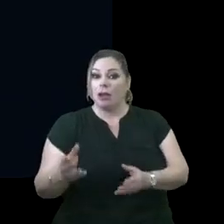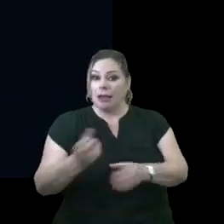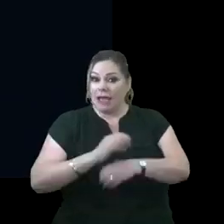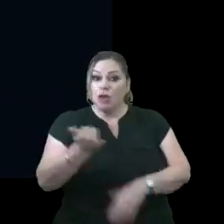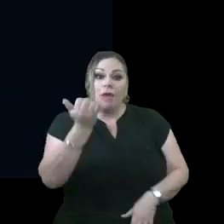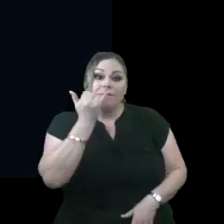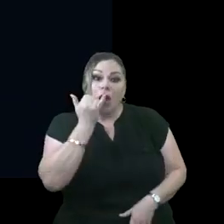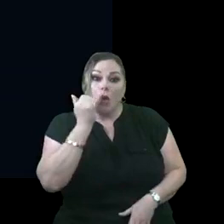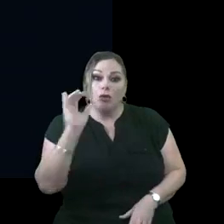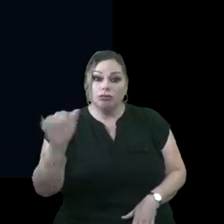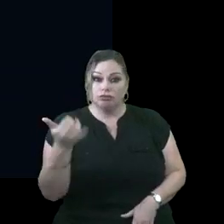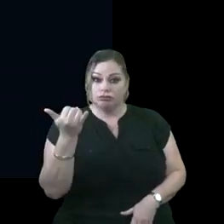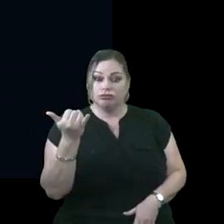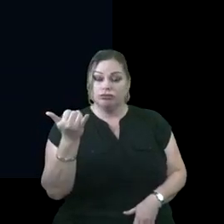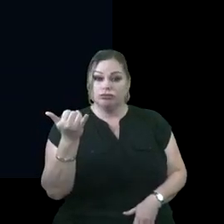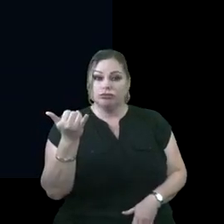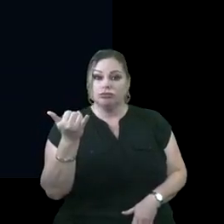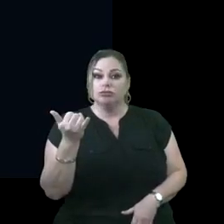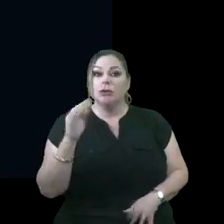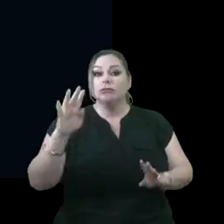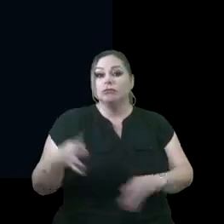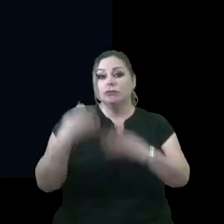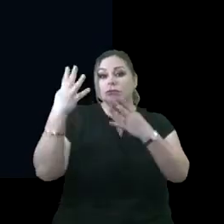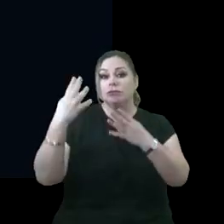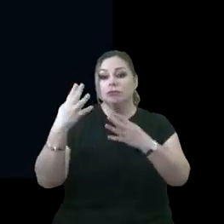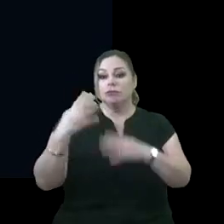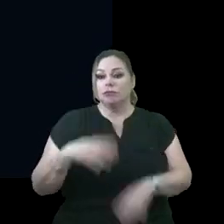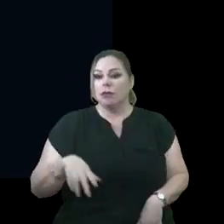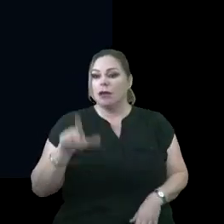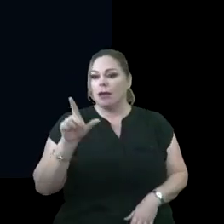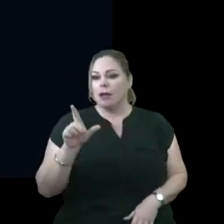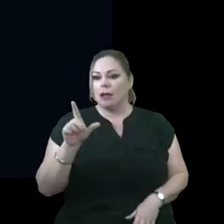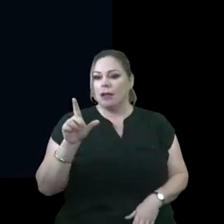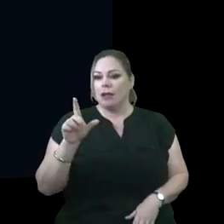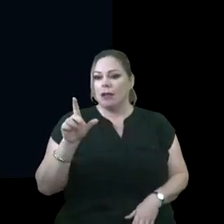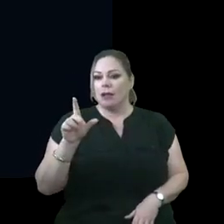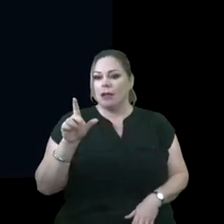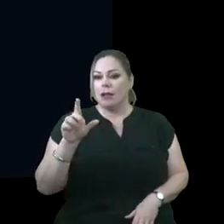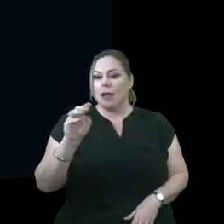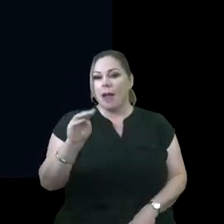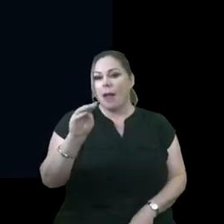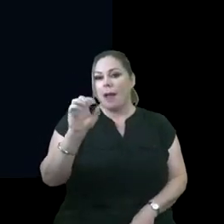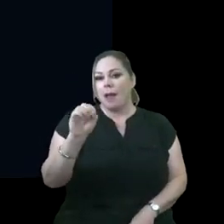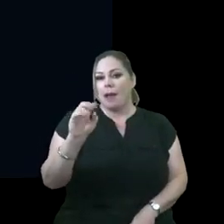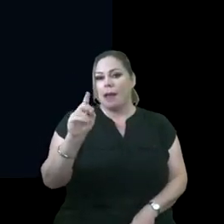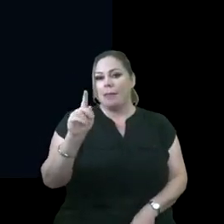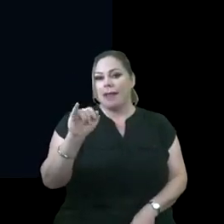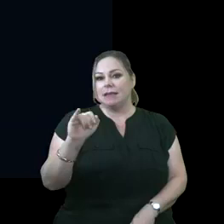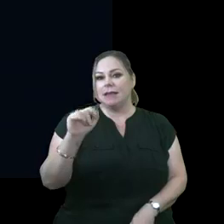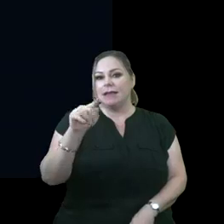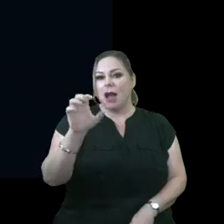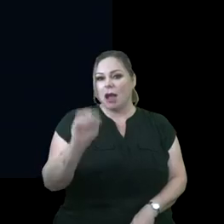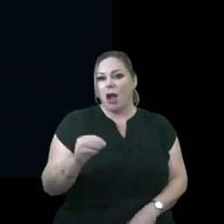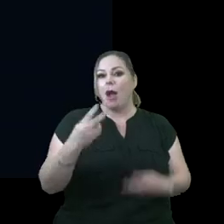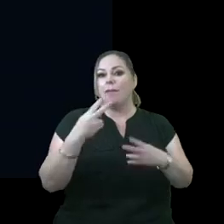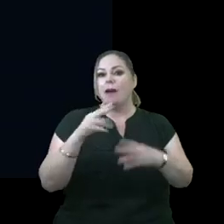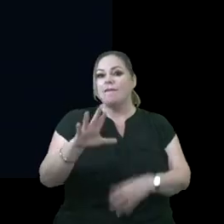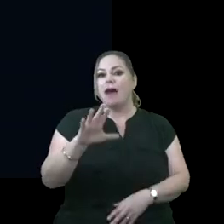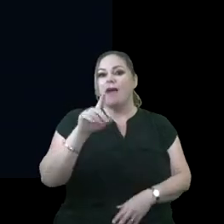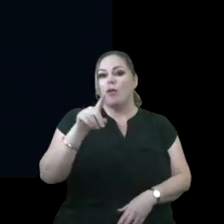and we want you to go to menti.com and you see the code on the screen 516